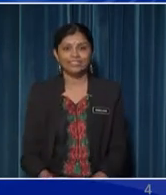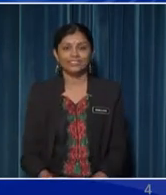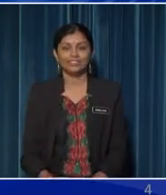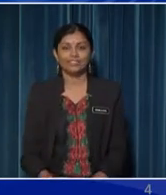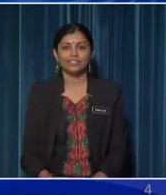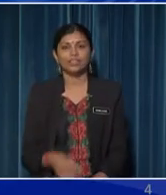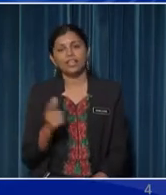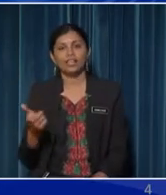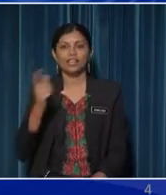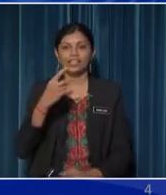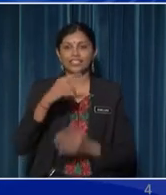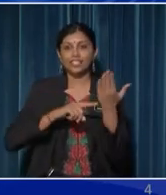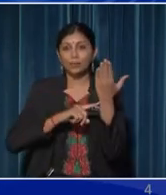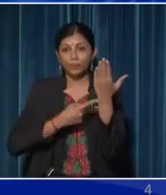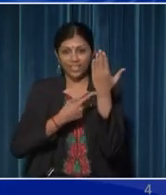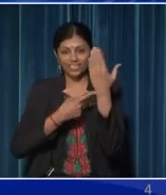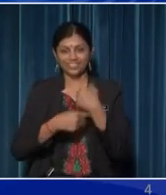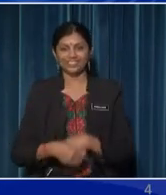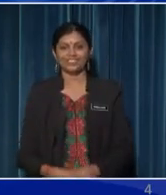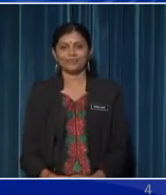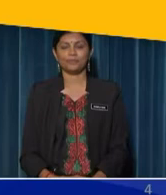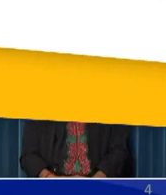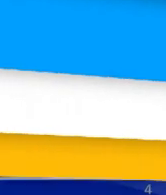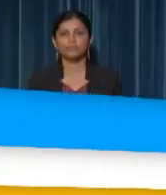Then, let's begin observing